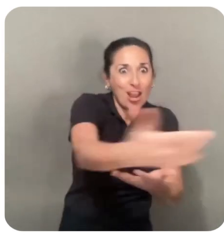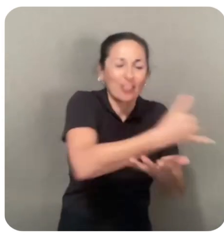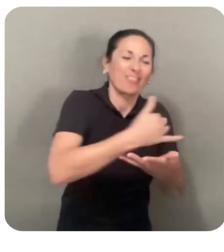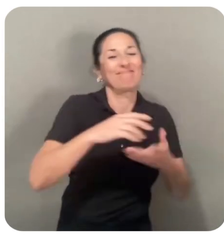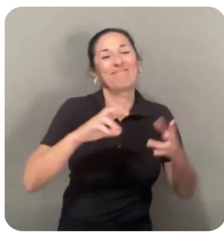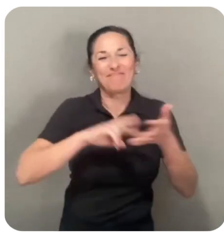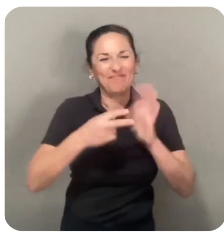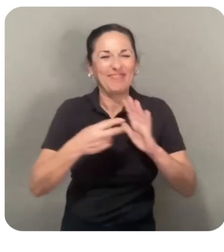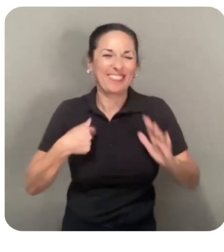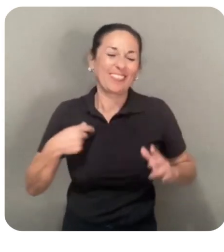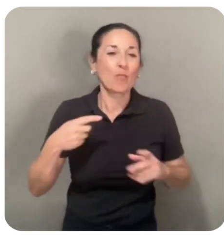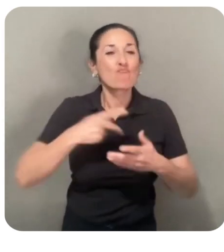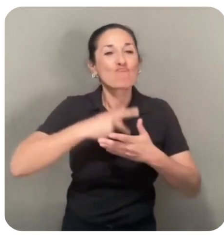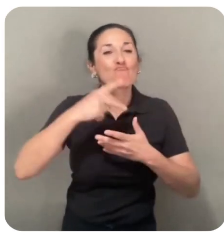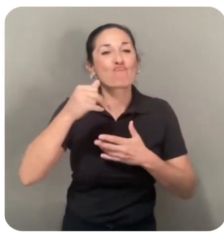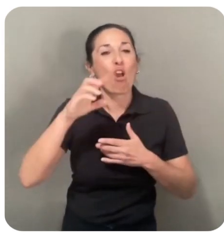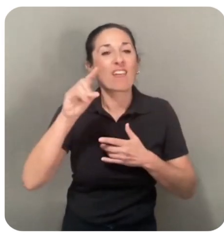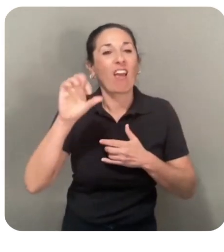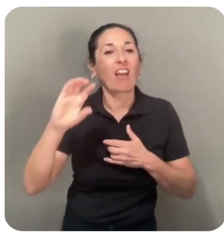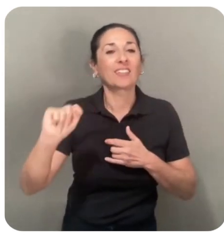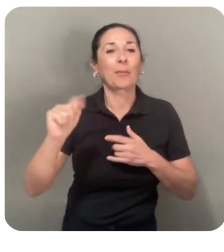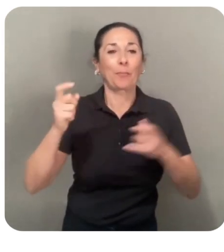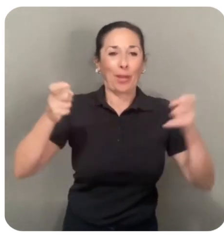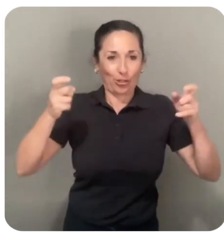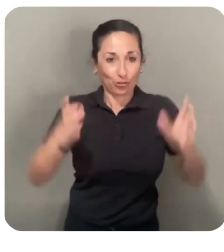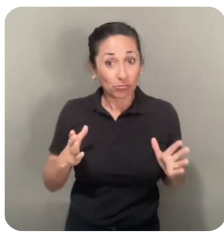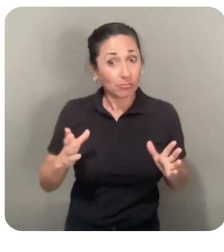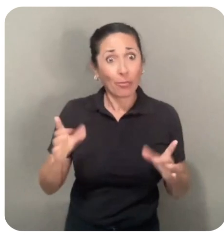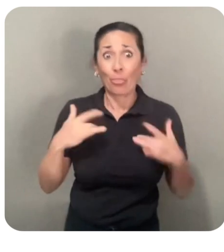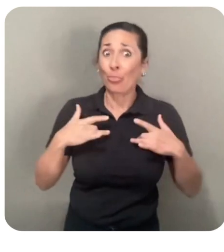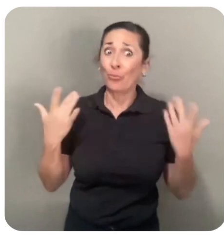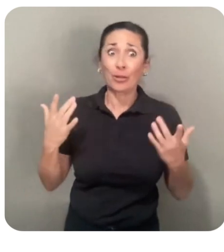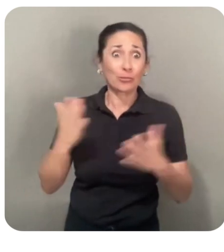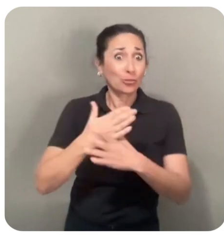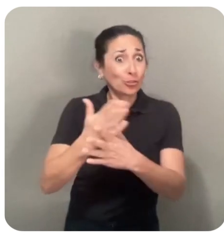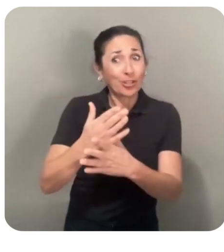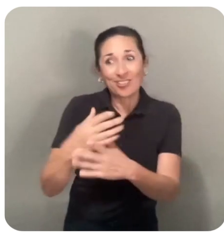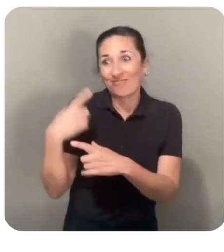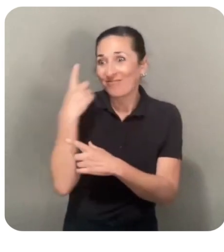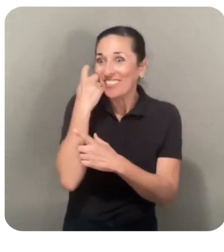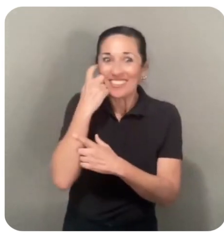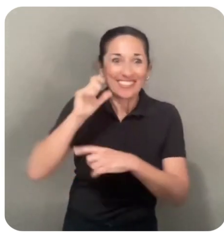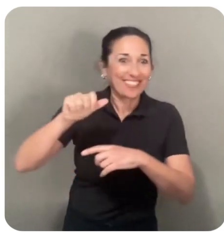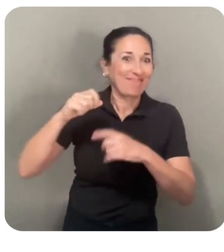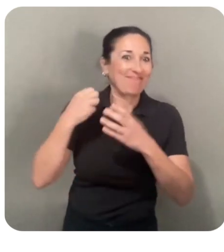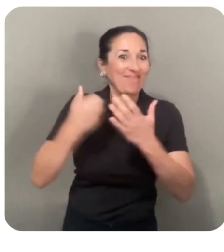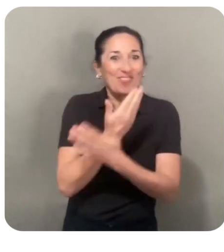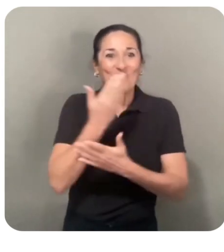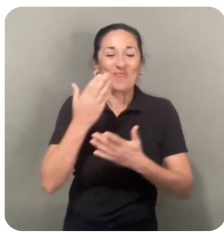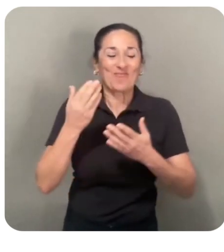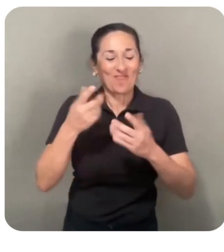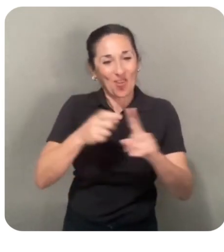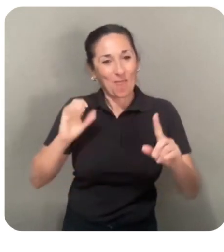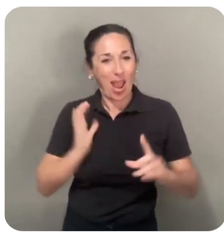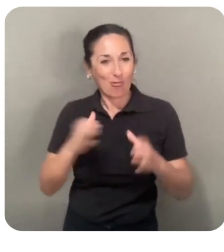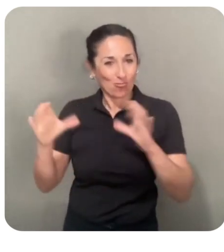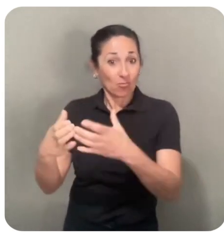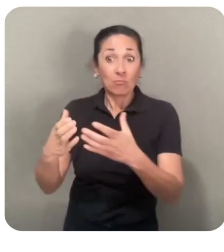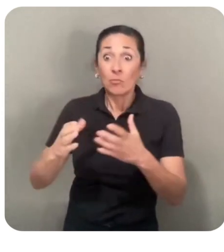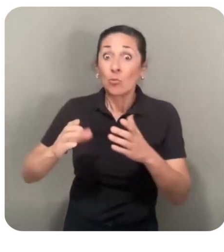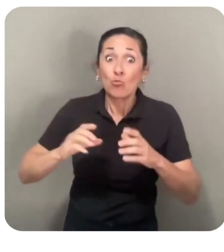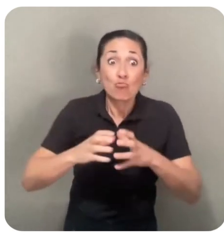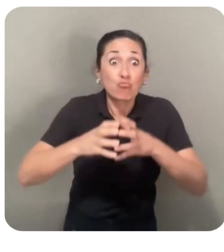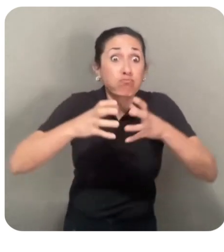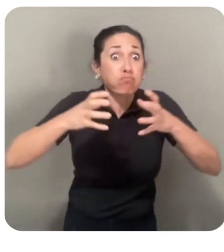And I'm thrilled to share the latest from our Llama Herd. Over the past year, our herd has grown with the